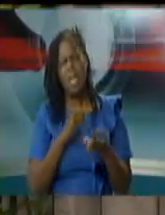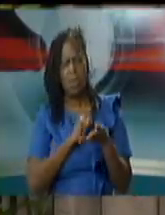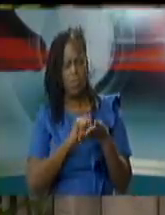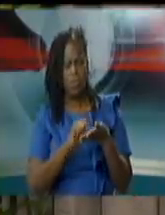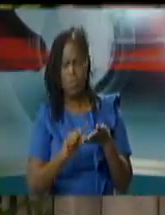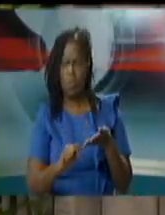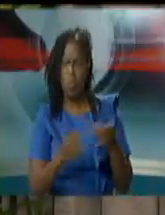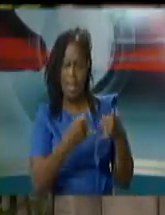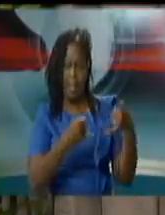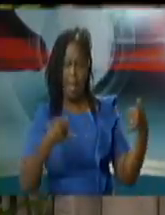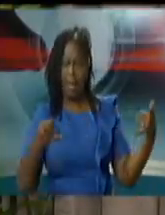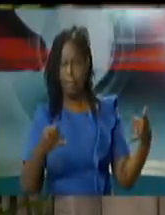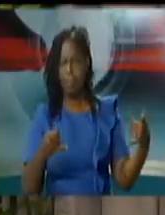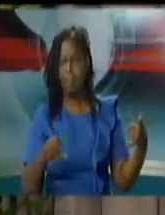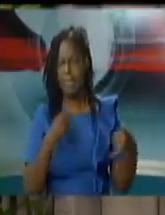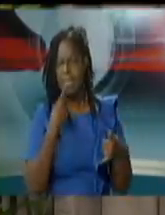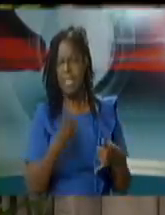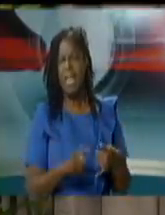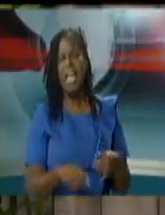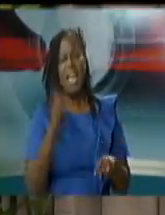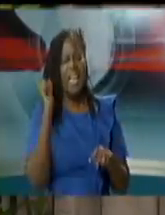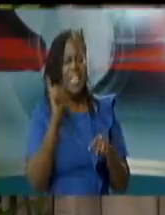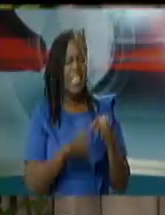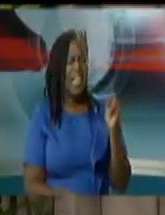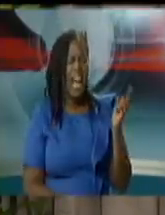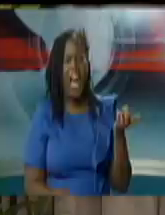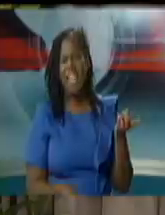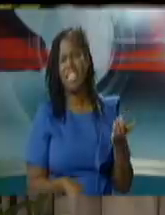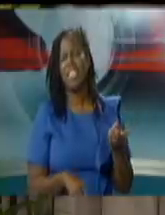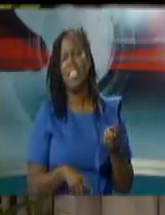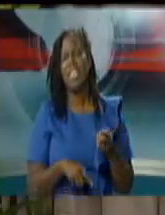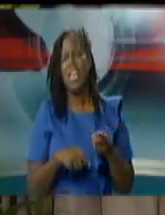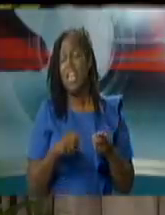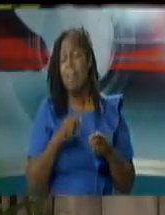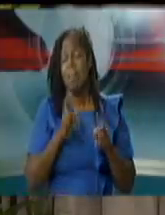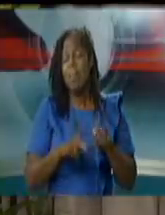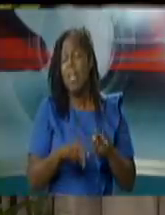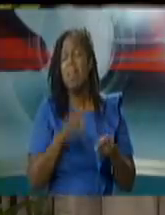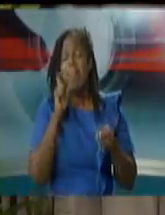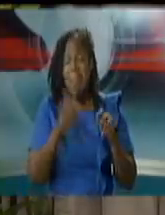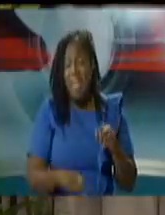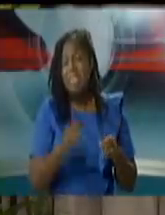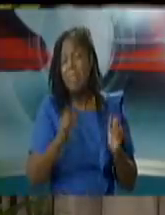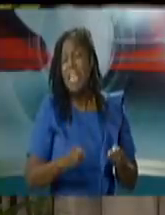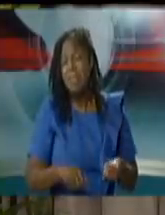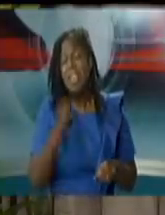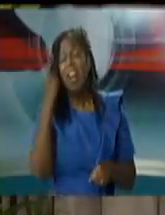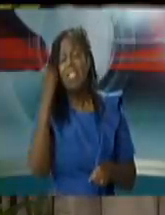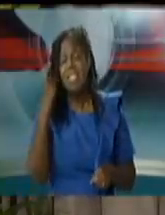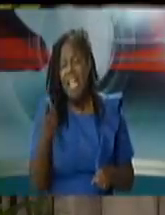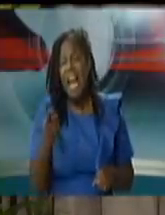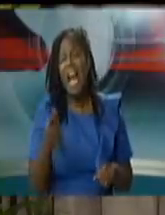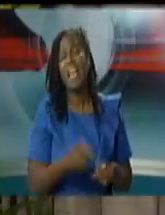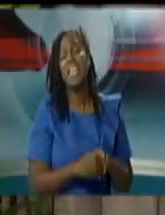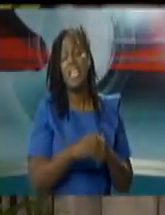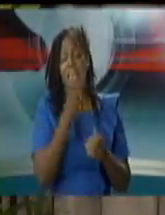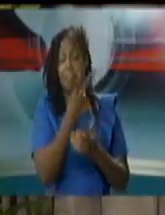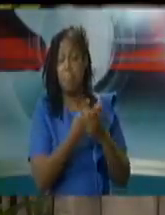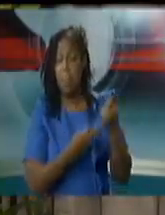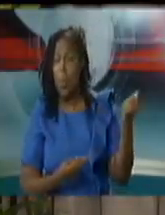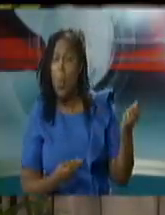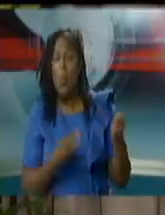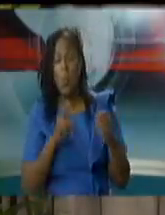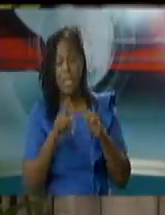said it surely cannot be lost upon the average observer that both persons the attorney and the entity the the talk show host